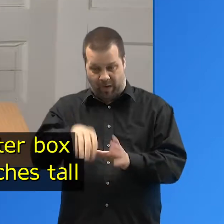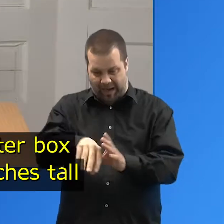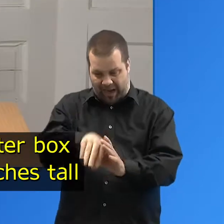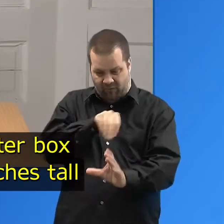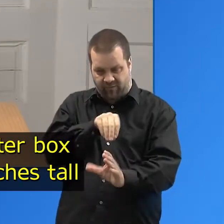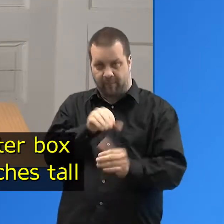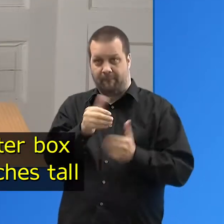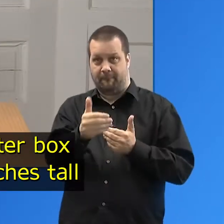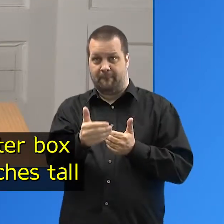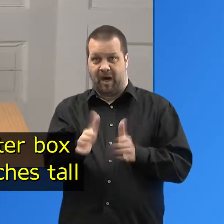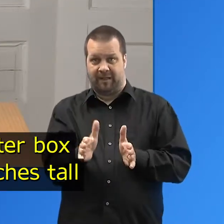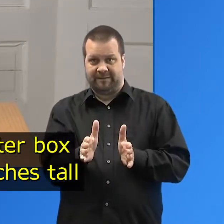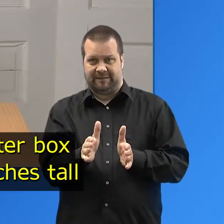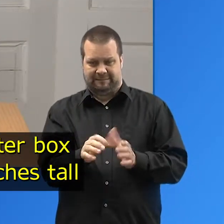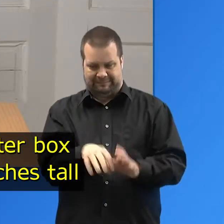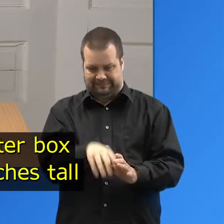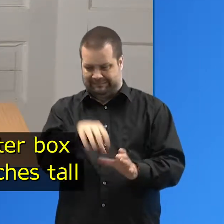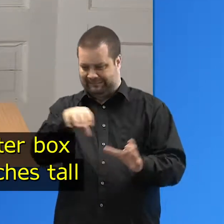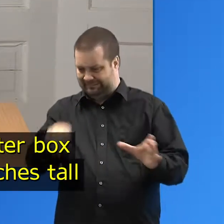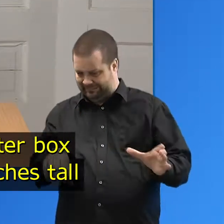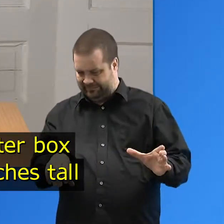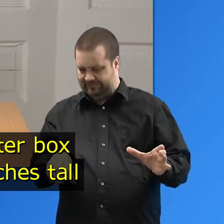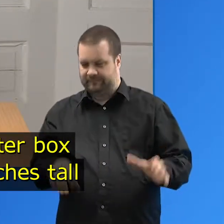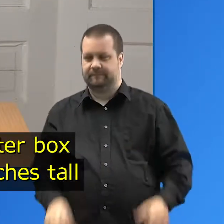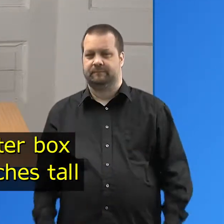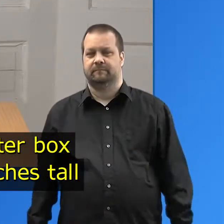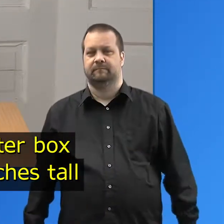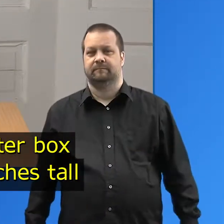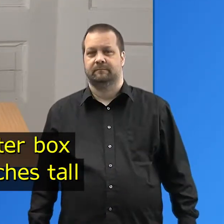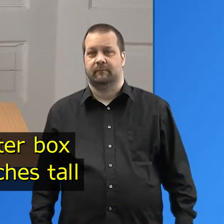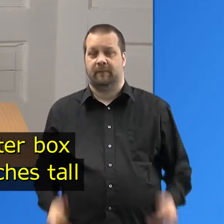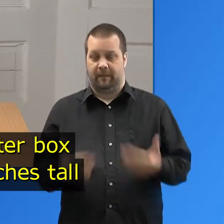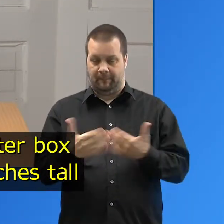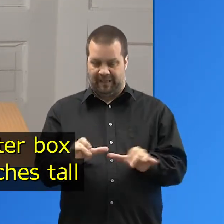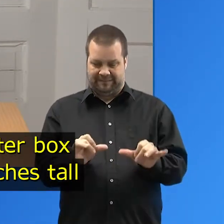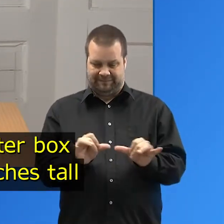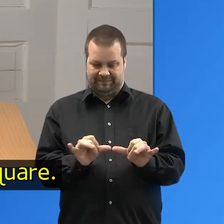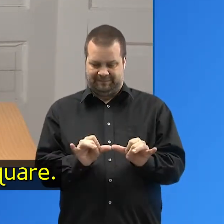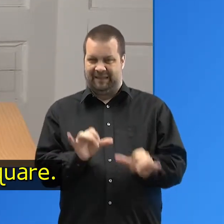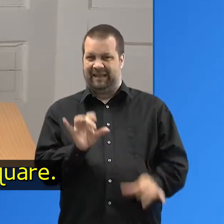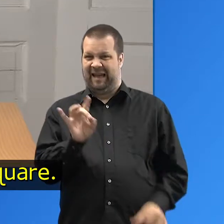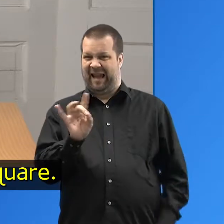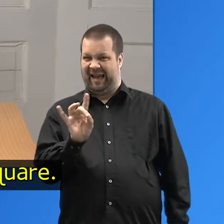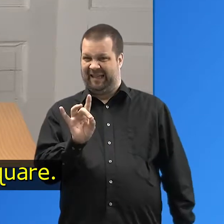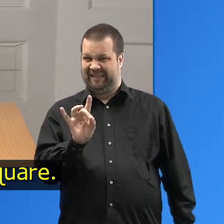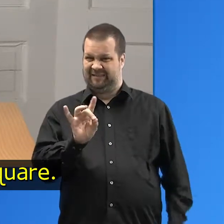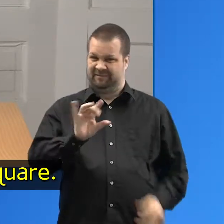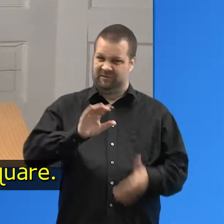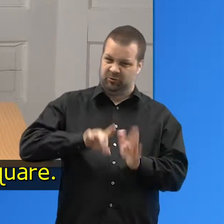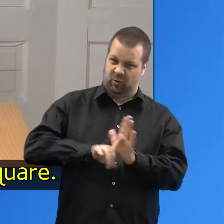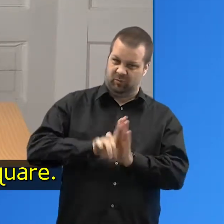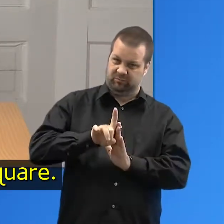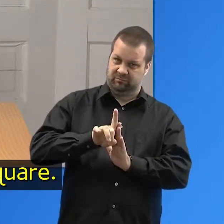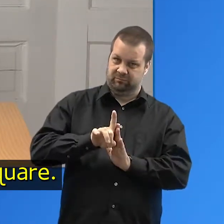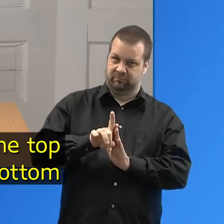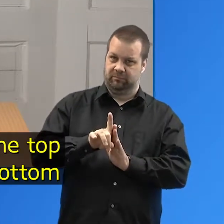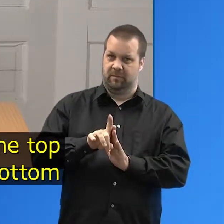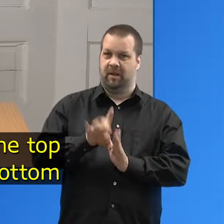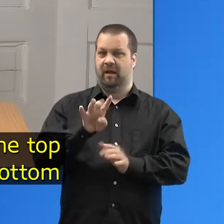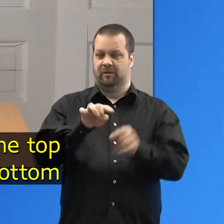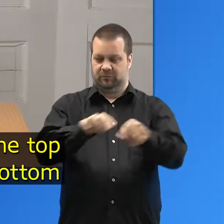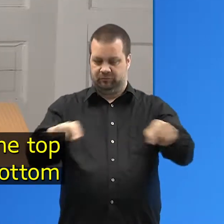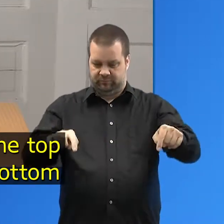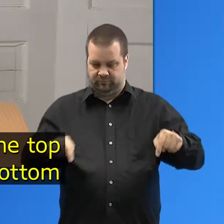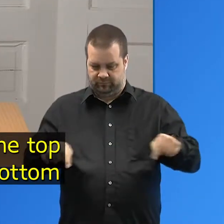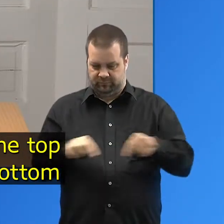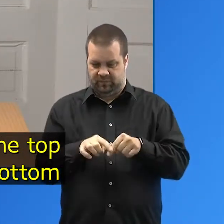The Amazon Echo's outer box is approximately eight and a half inches tall and about four inches square. You'll